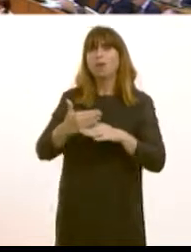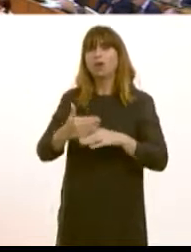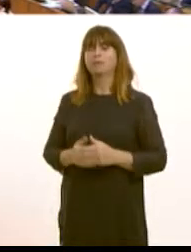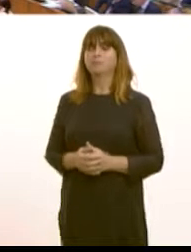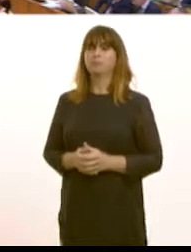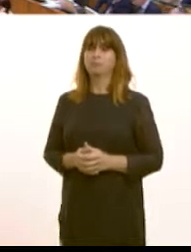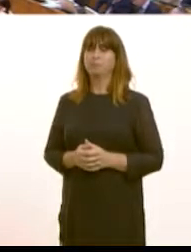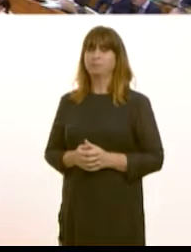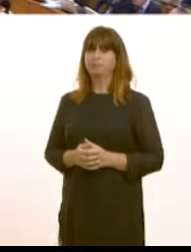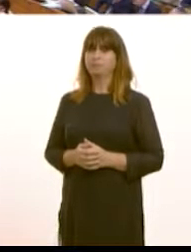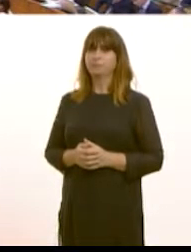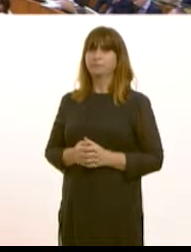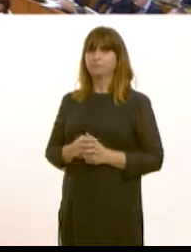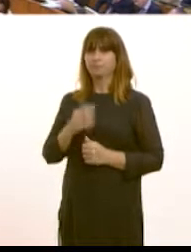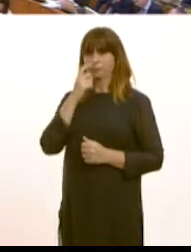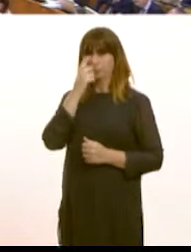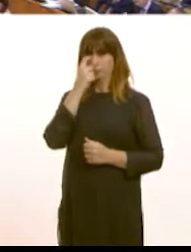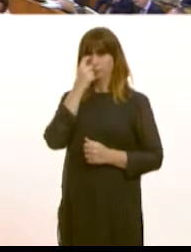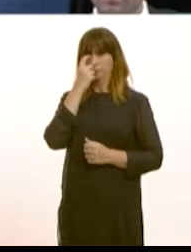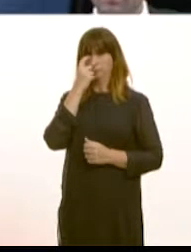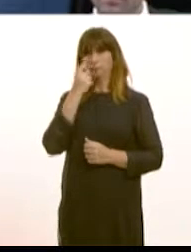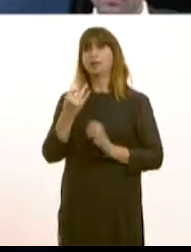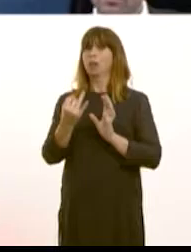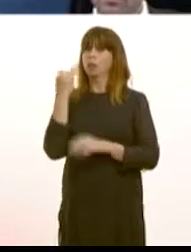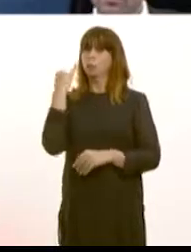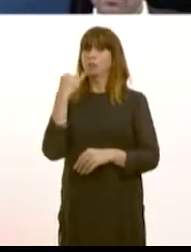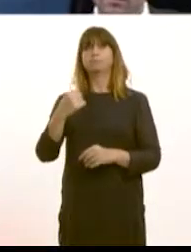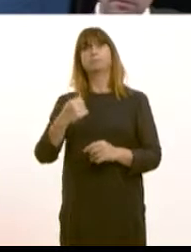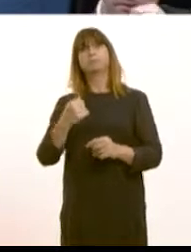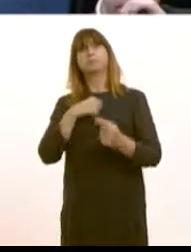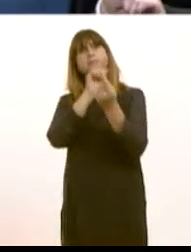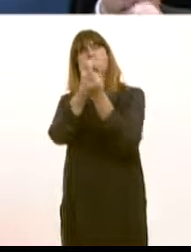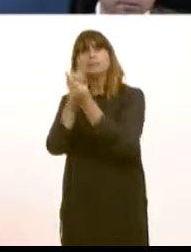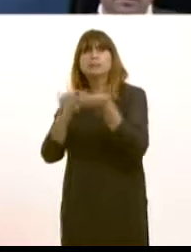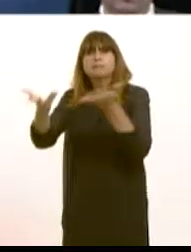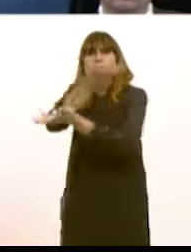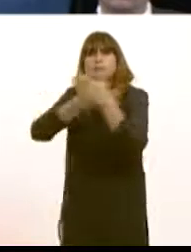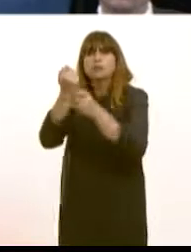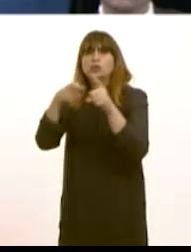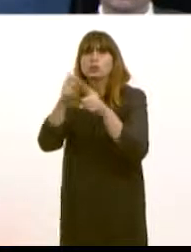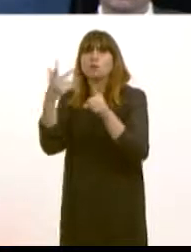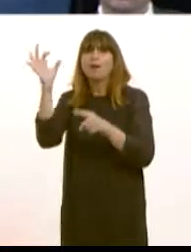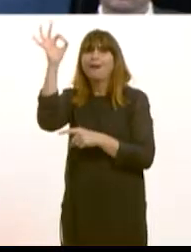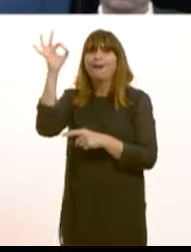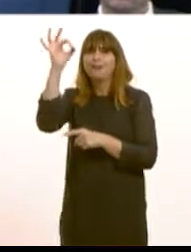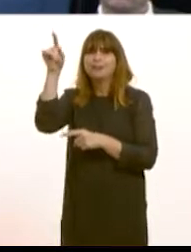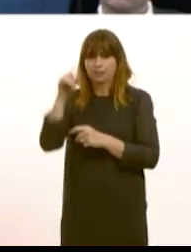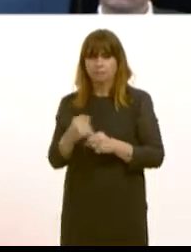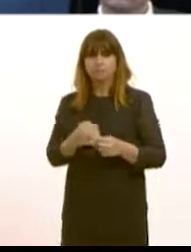presiding officer I last week met with a number of GPs from Anglesey and we discussed how we could encourage more young people